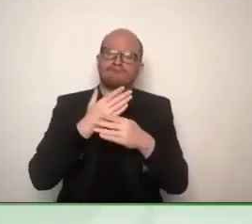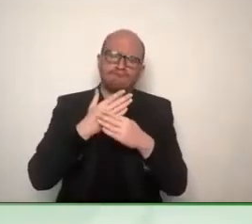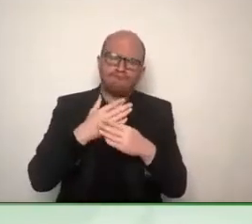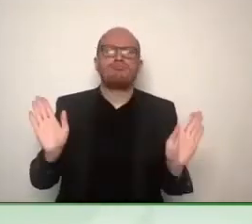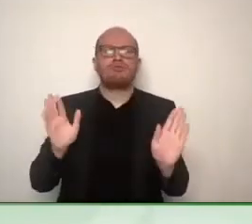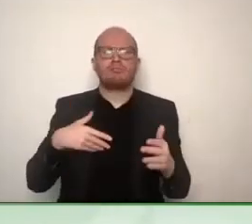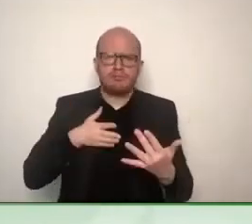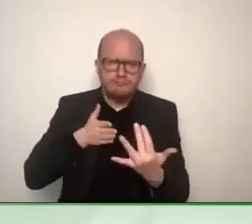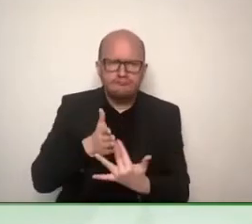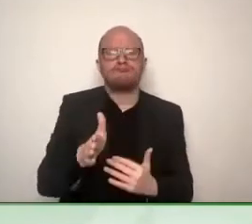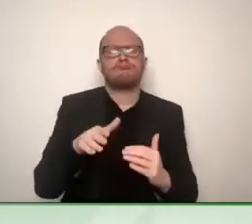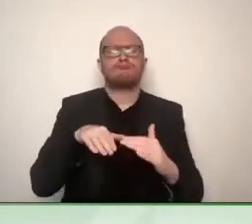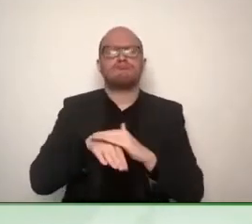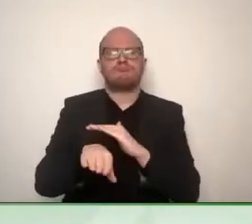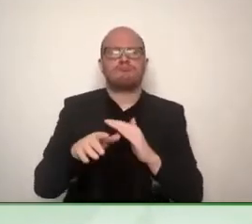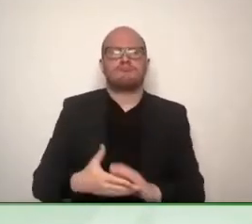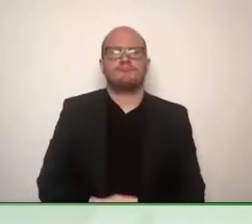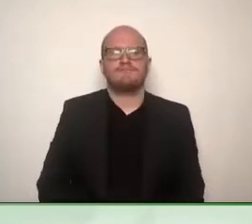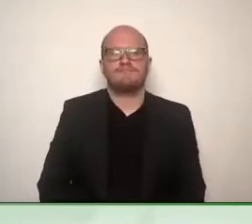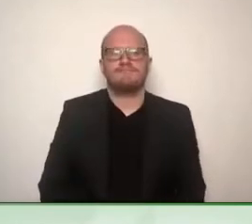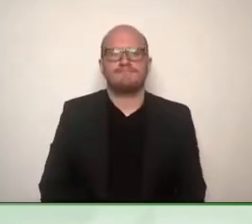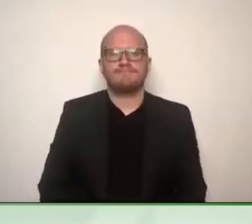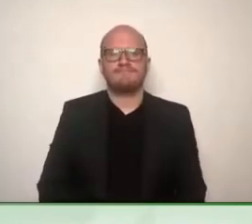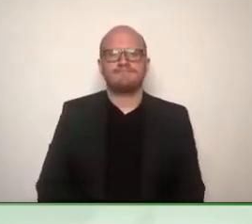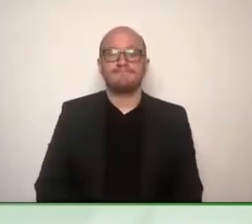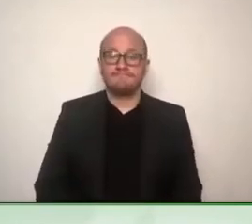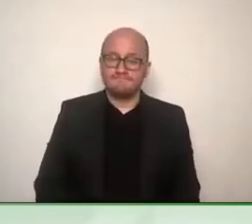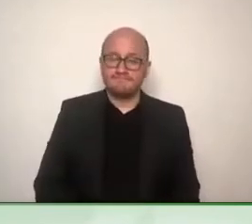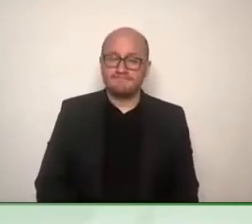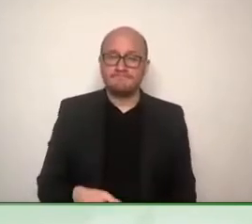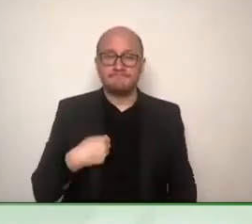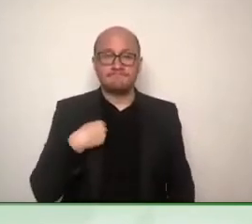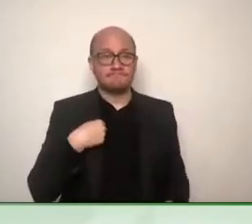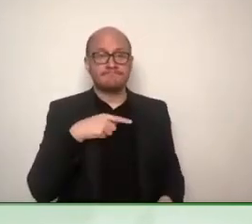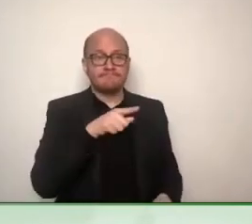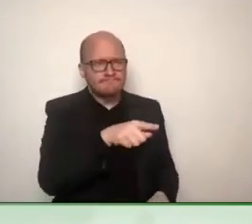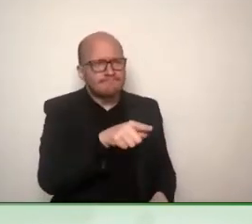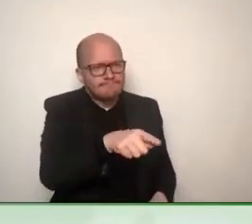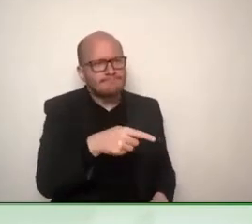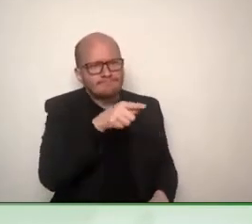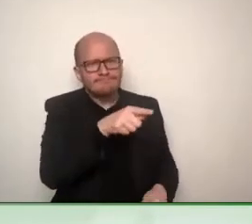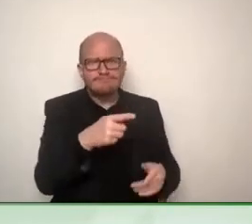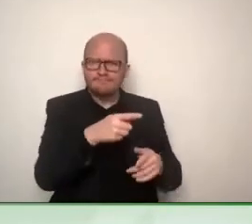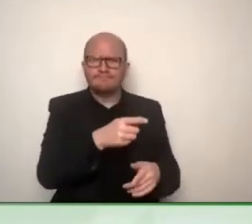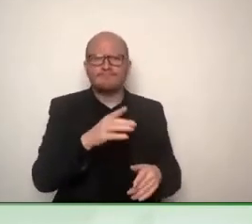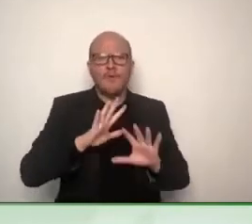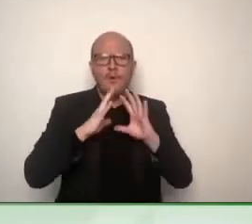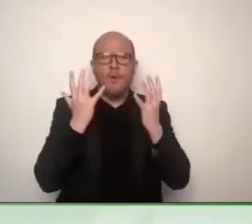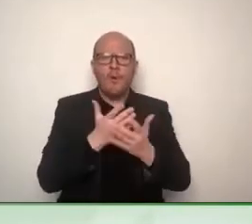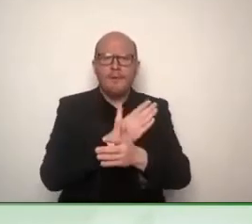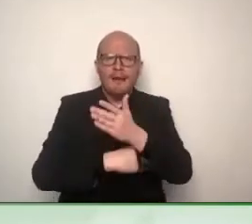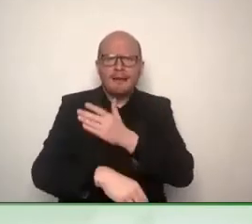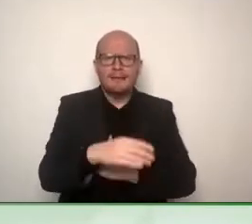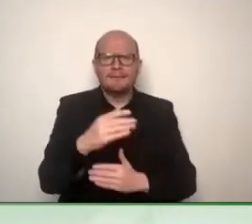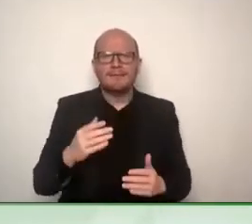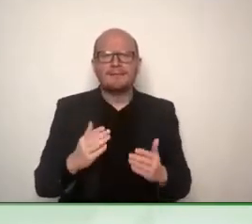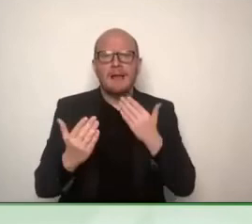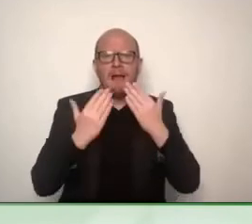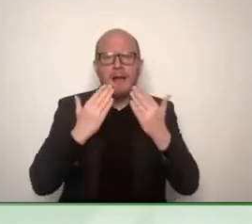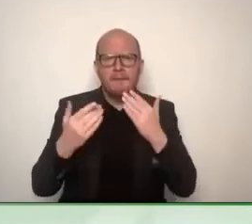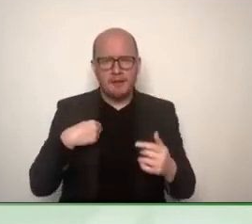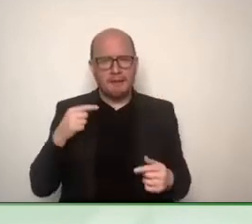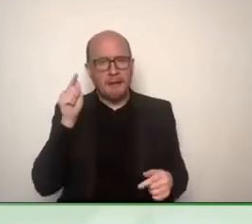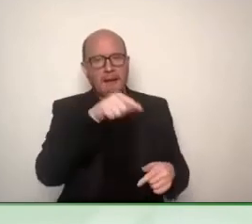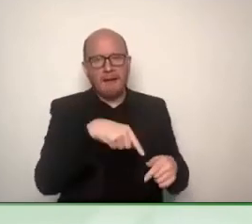what they were surprised by and what was evident to them and where you have the differences and where you have the common points. So you mentioned that